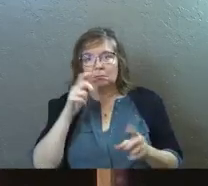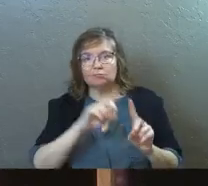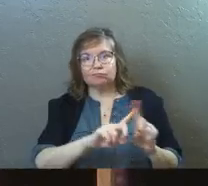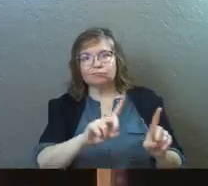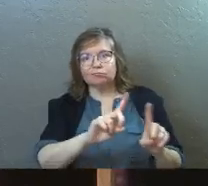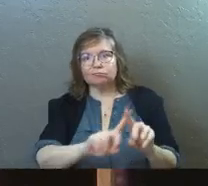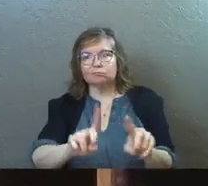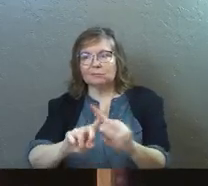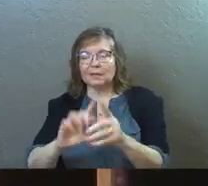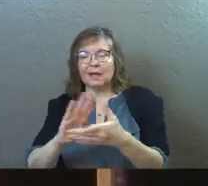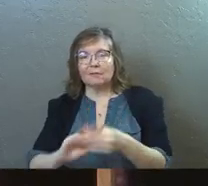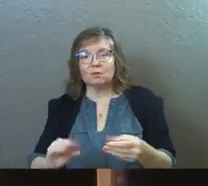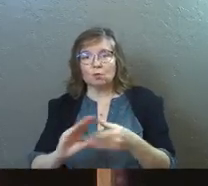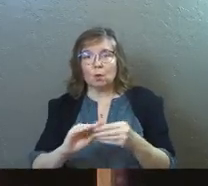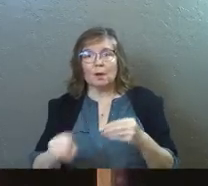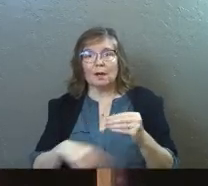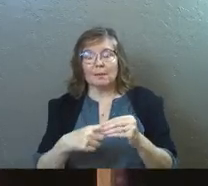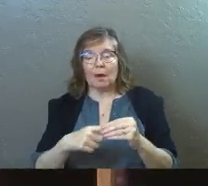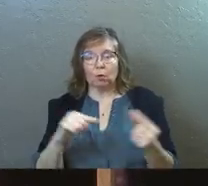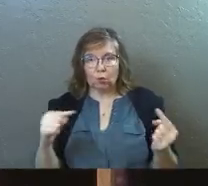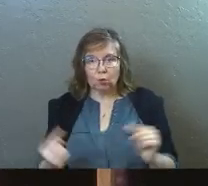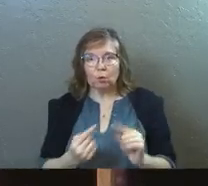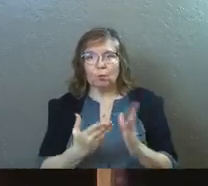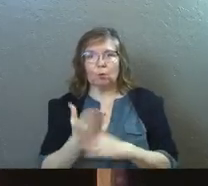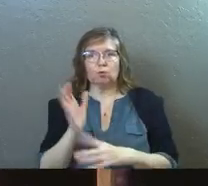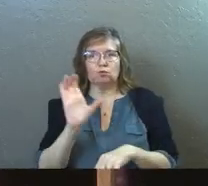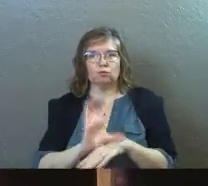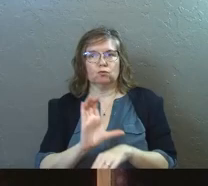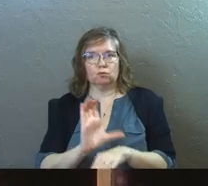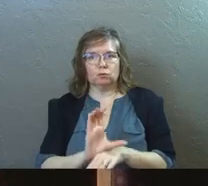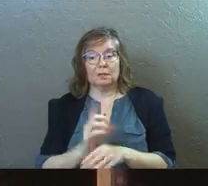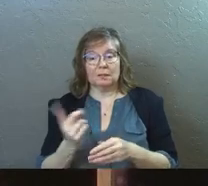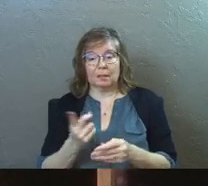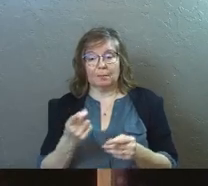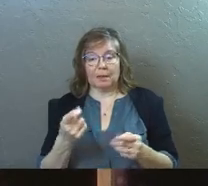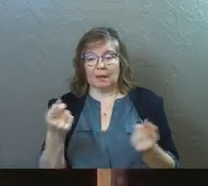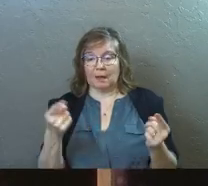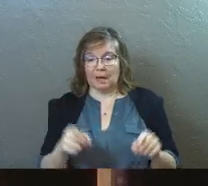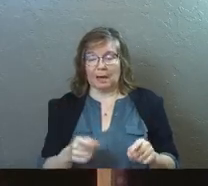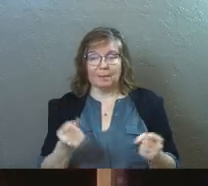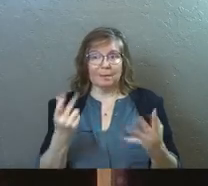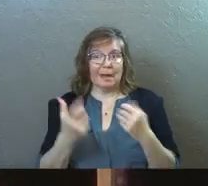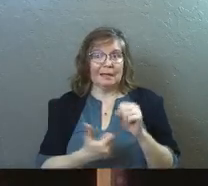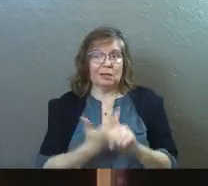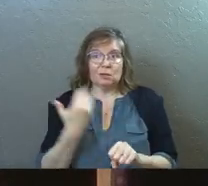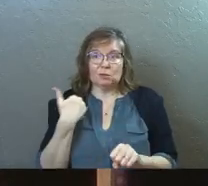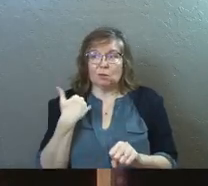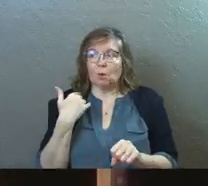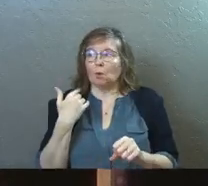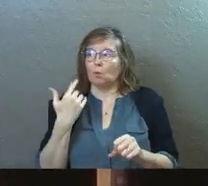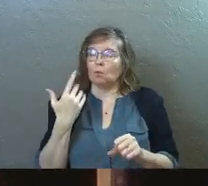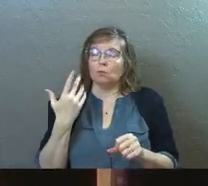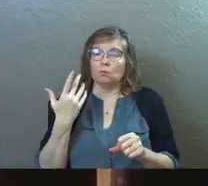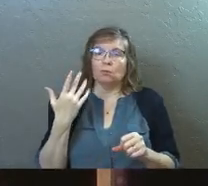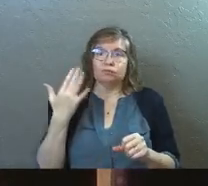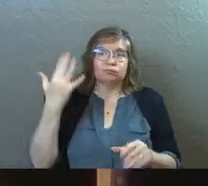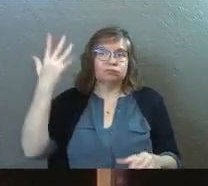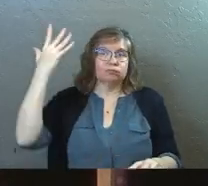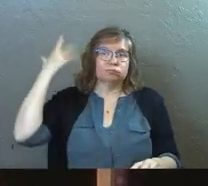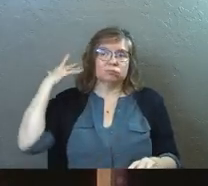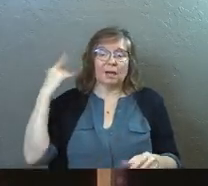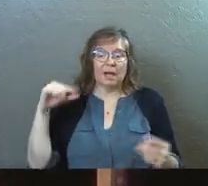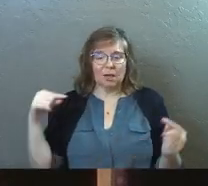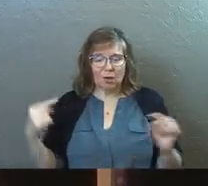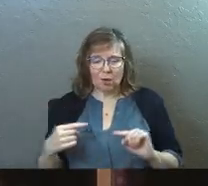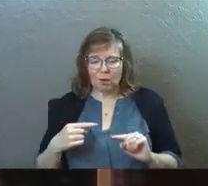and they've got a story of church hurt. They've got a story of something that went down years ago, maybe even decades ago, and